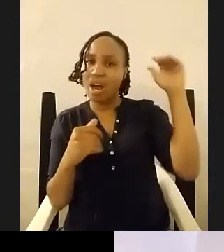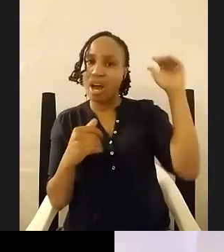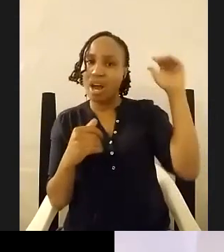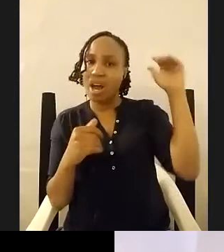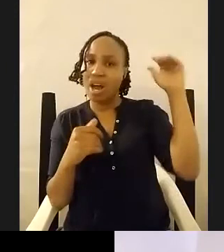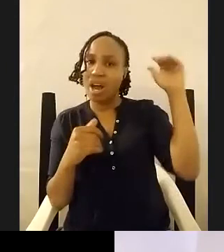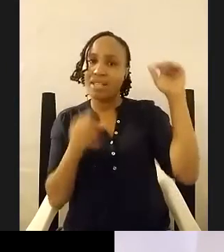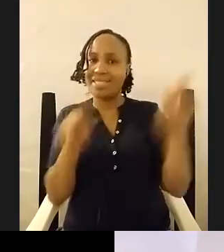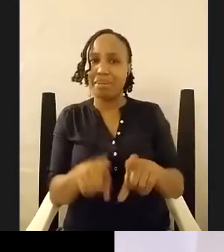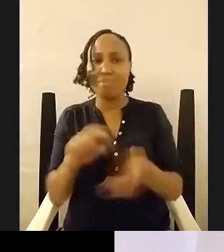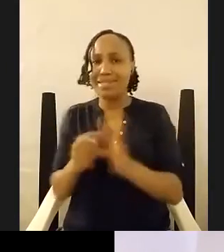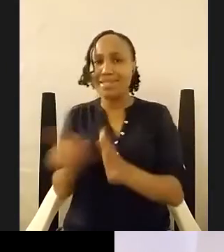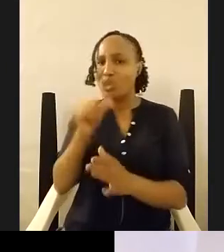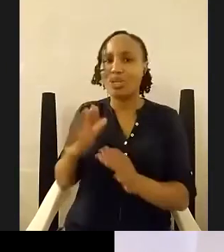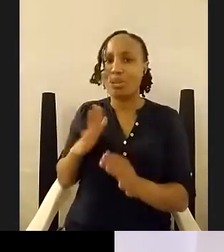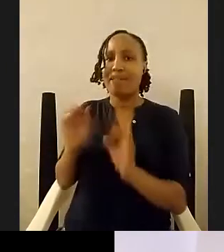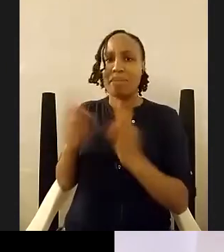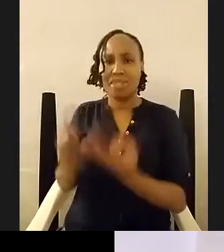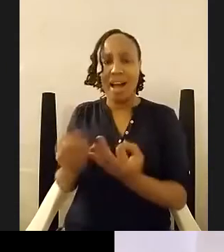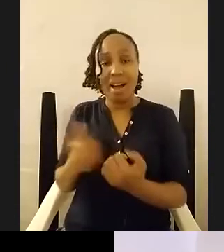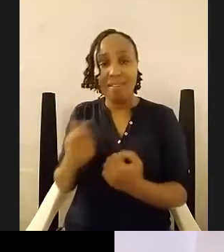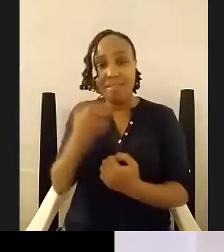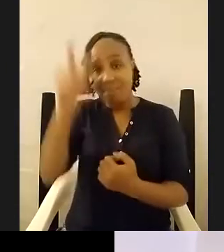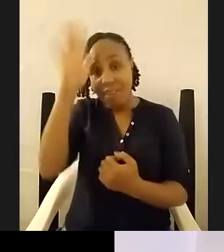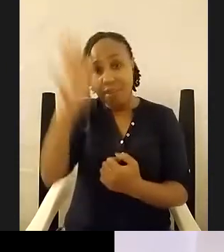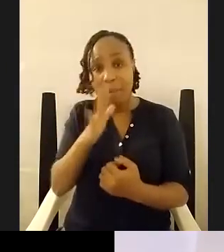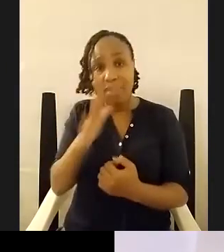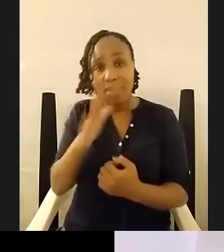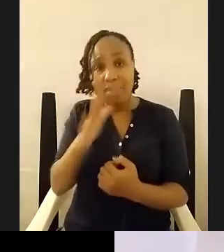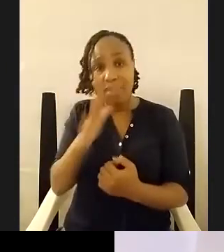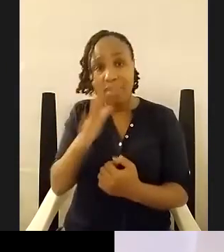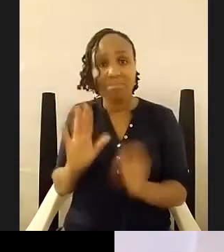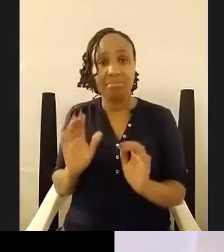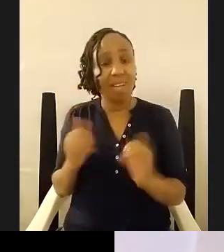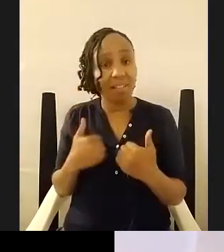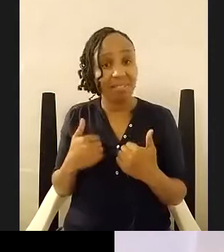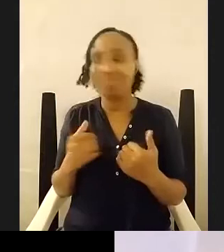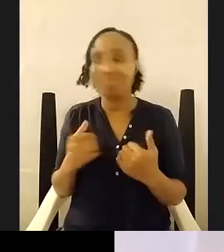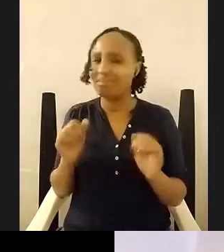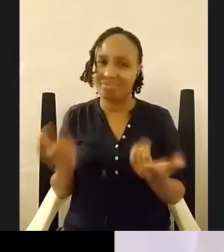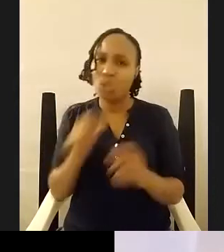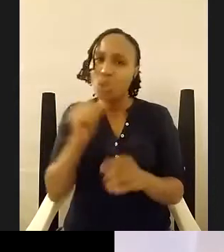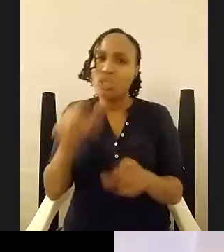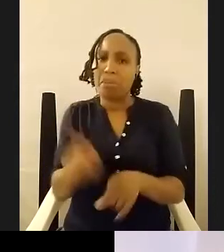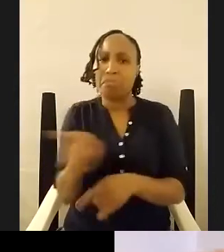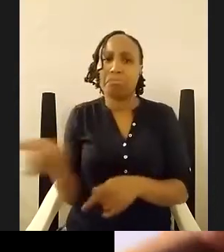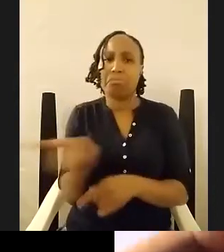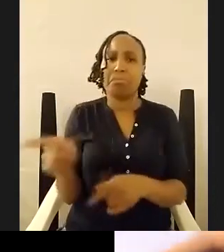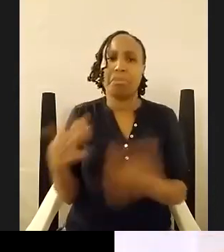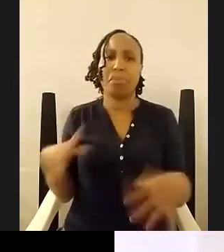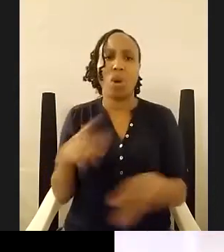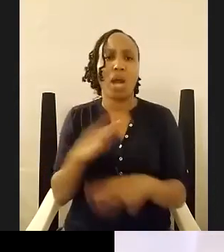a mom and a dad yeah but they are not like these people at all yes yes yes